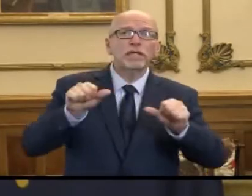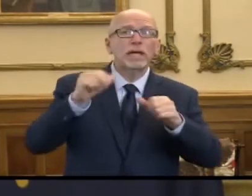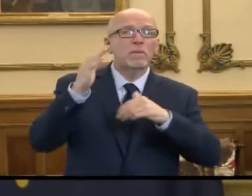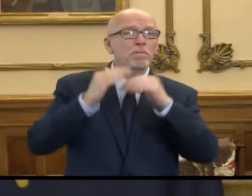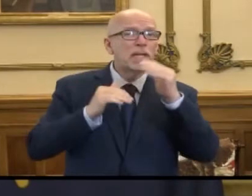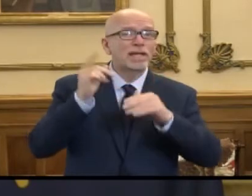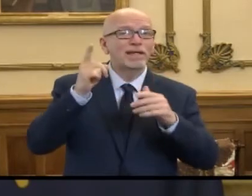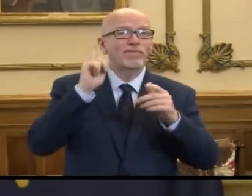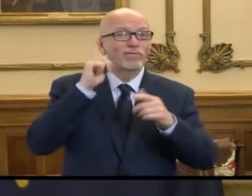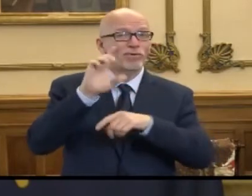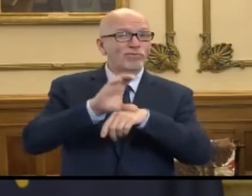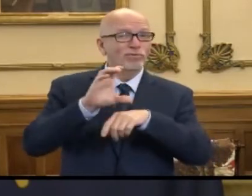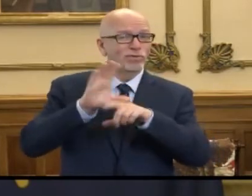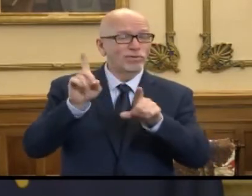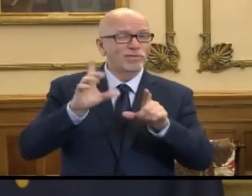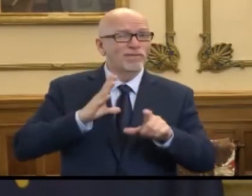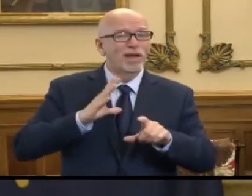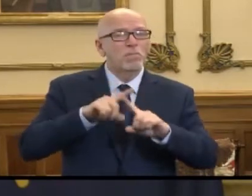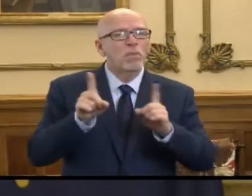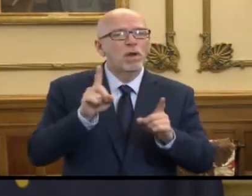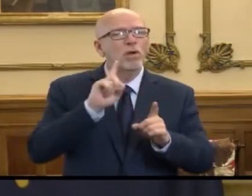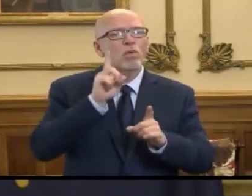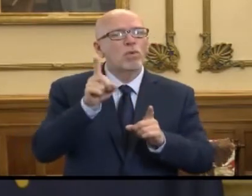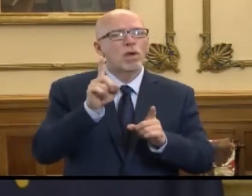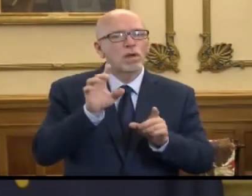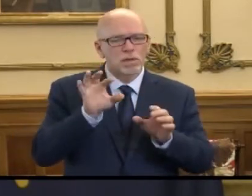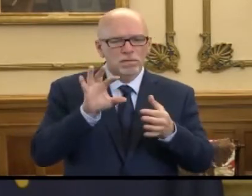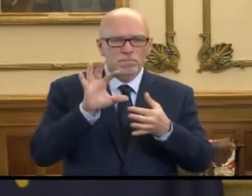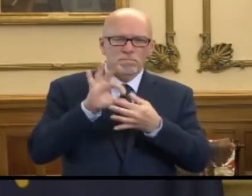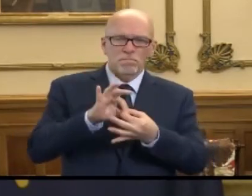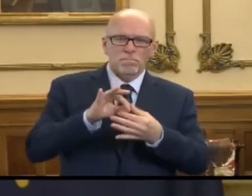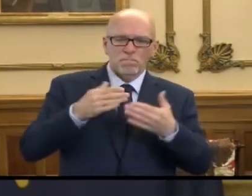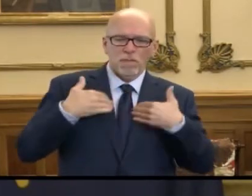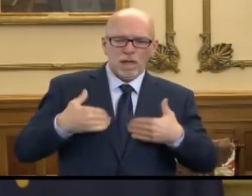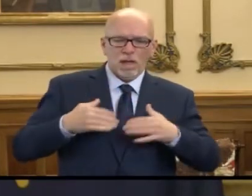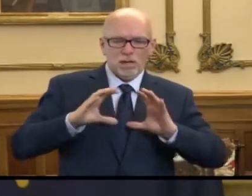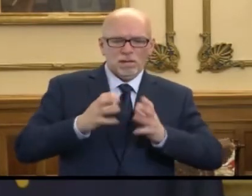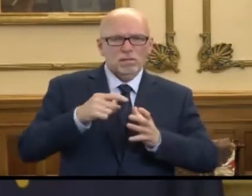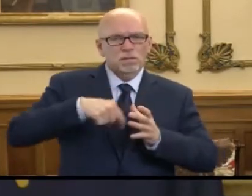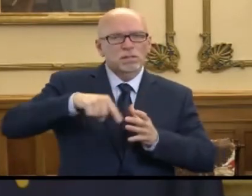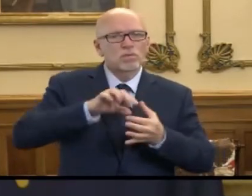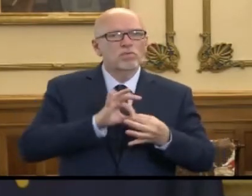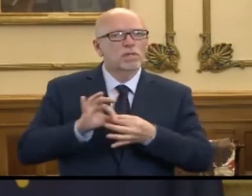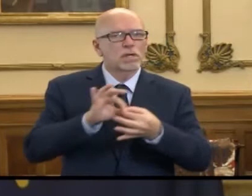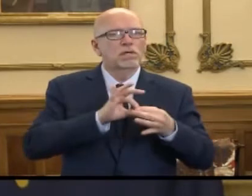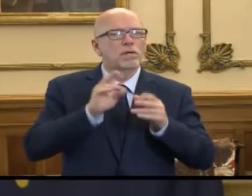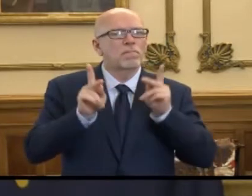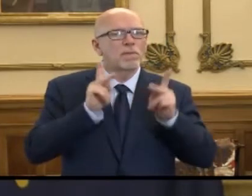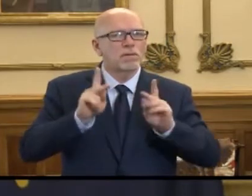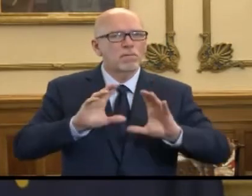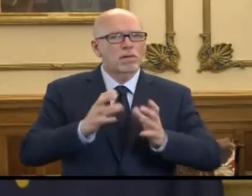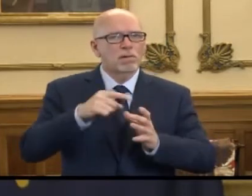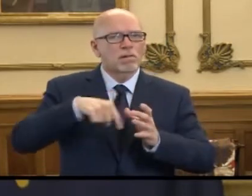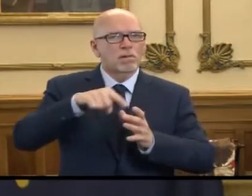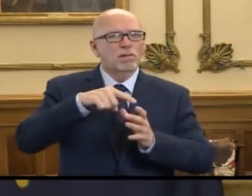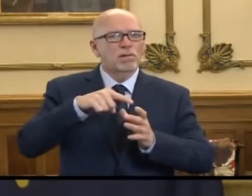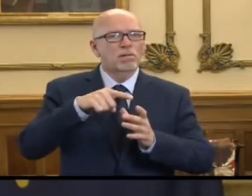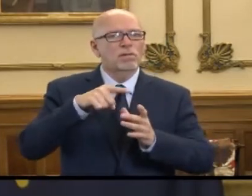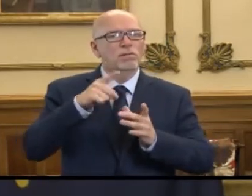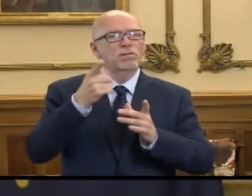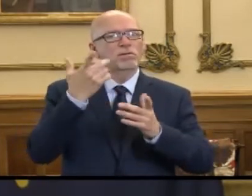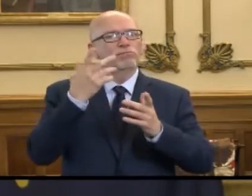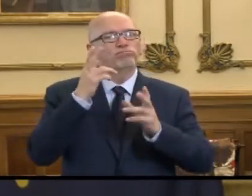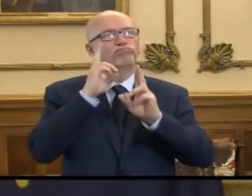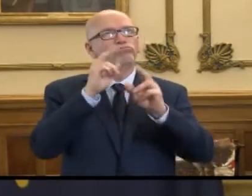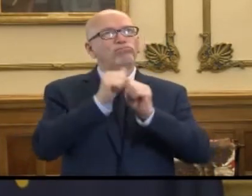structure may be, but it's the actual body and the church's body's relationship with the higher above that